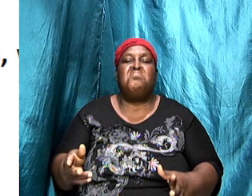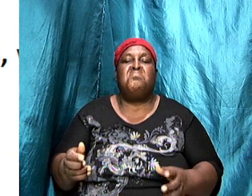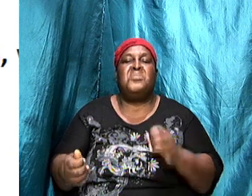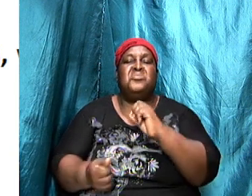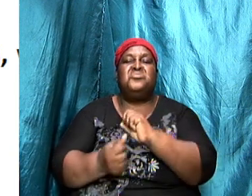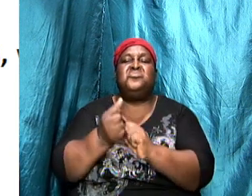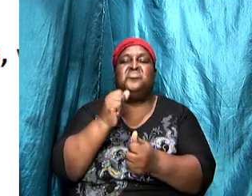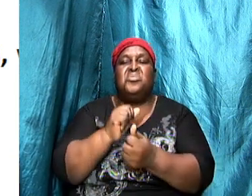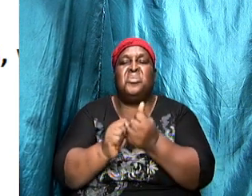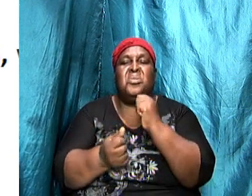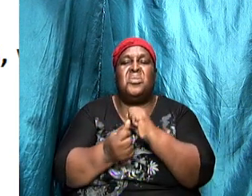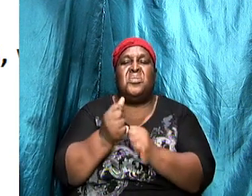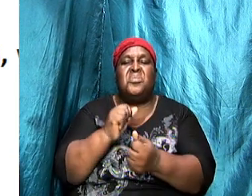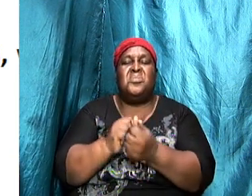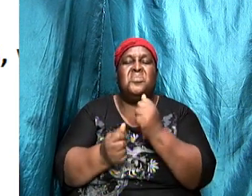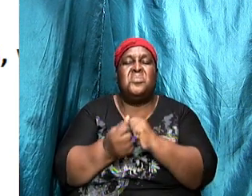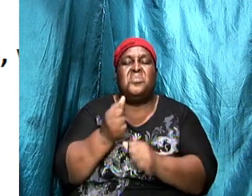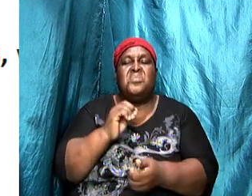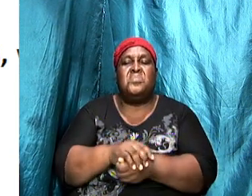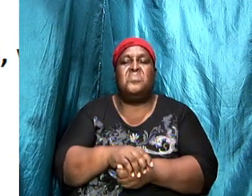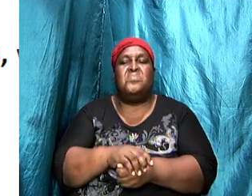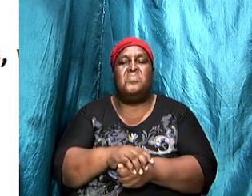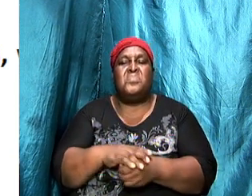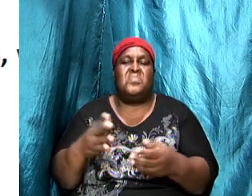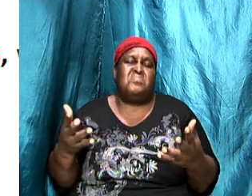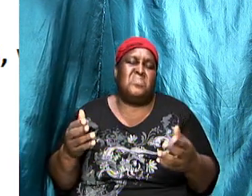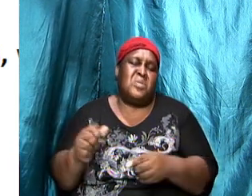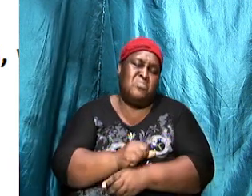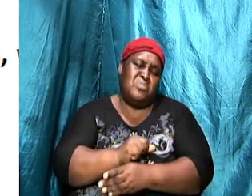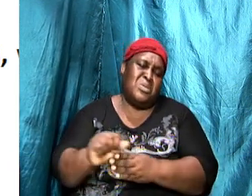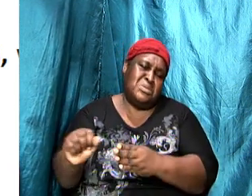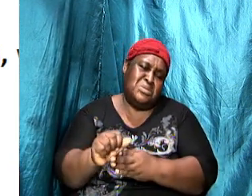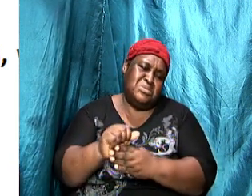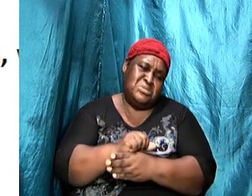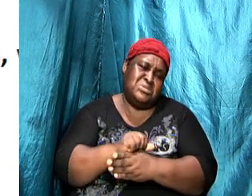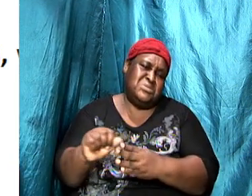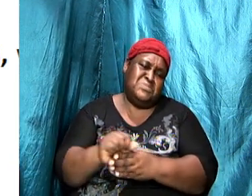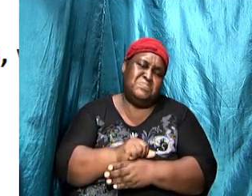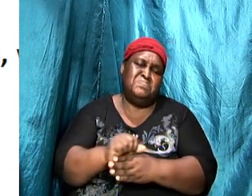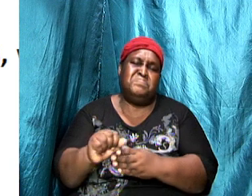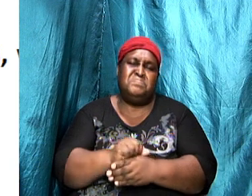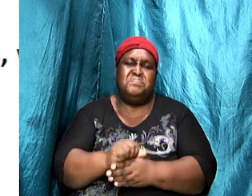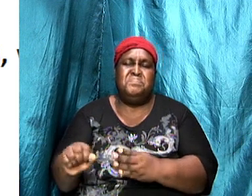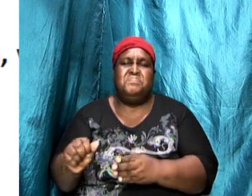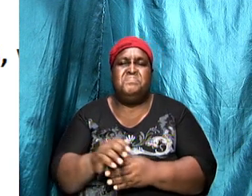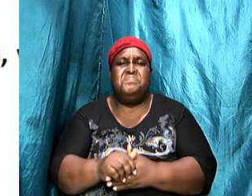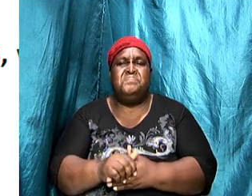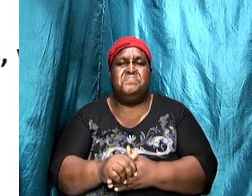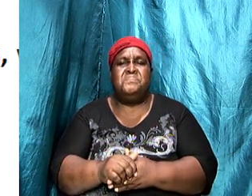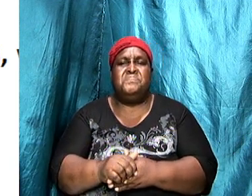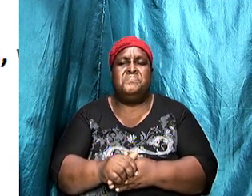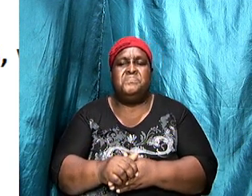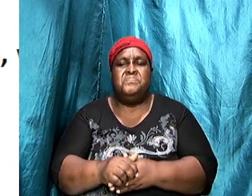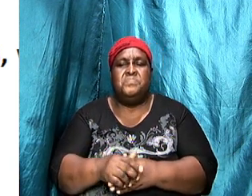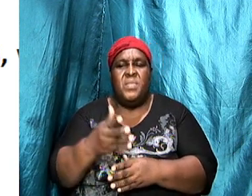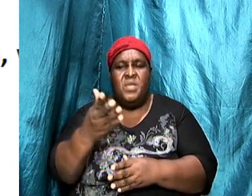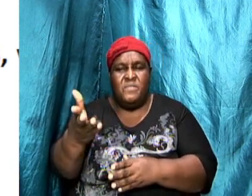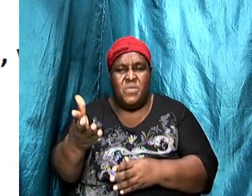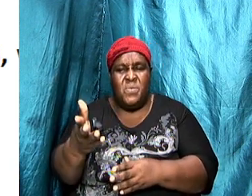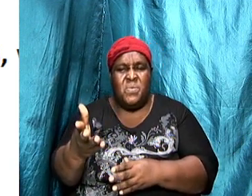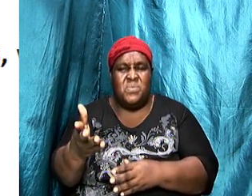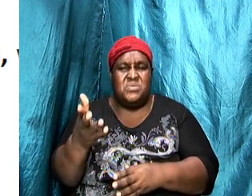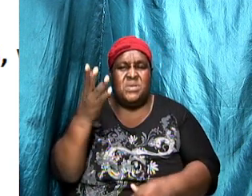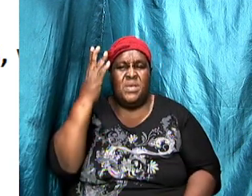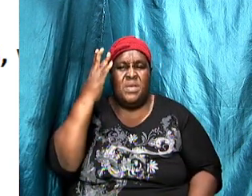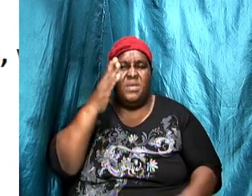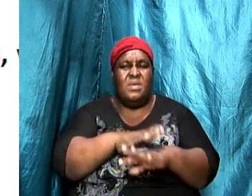converted to Christianity now what was the practices of those that considered that